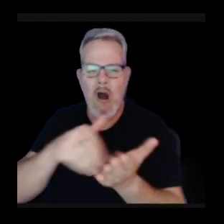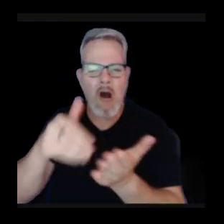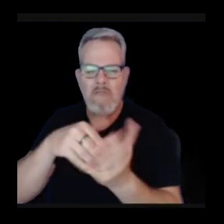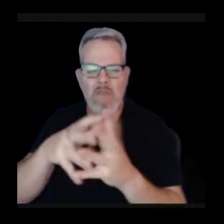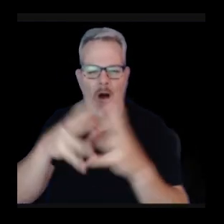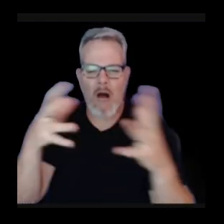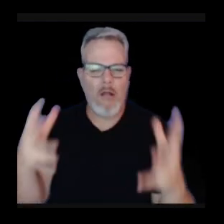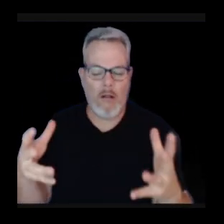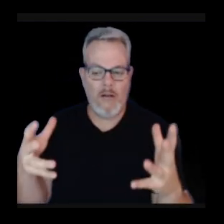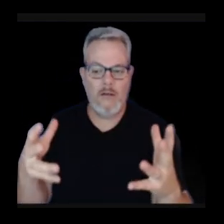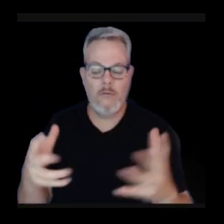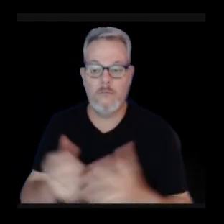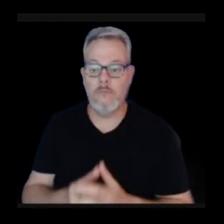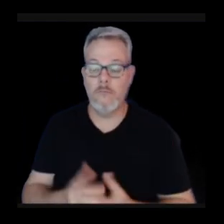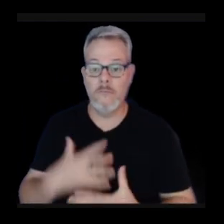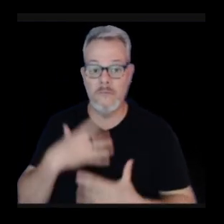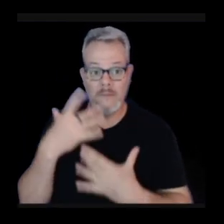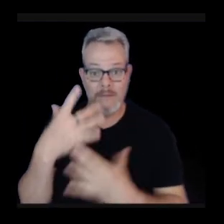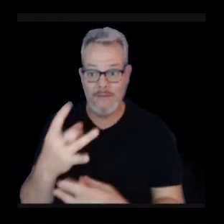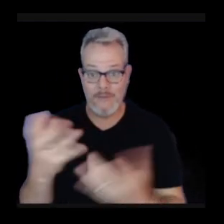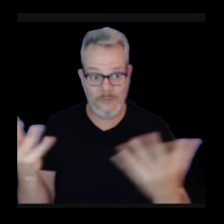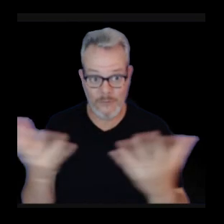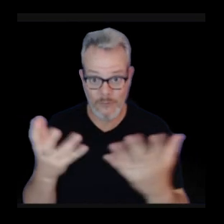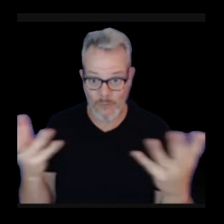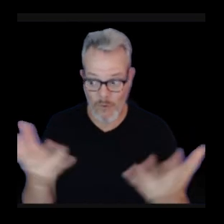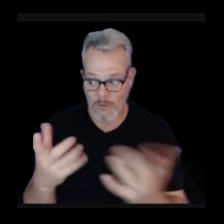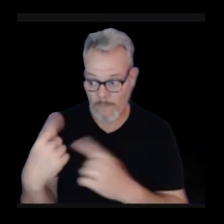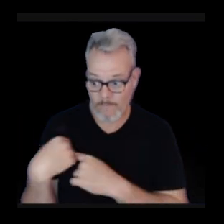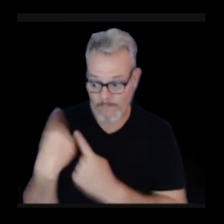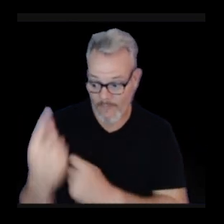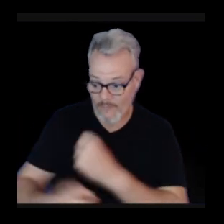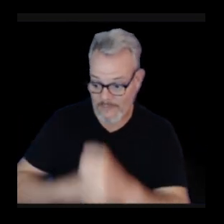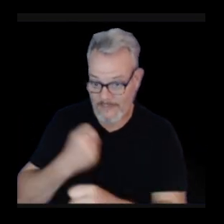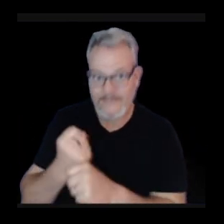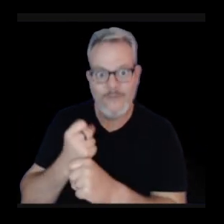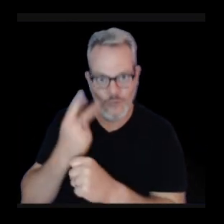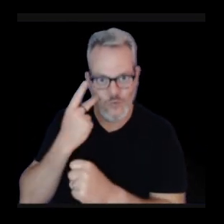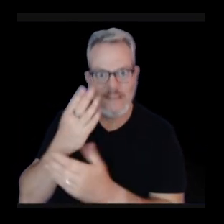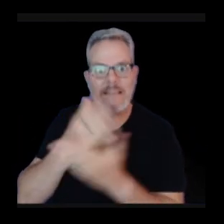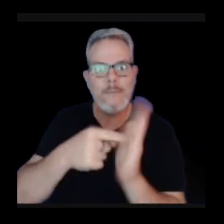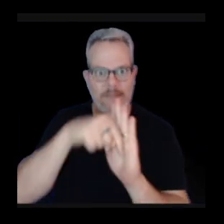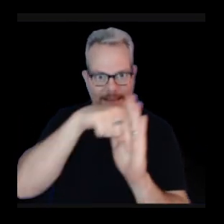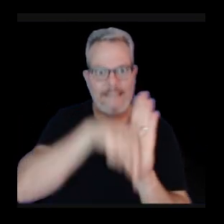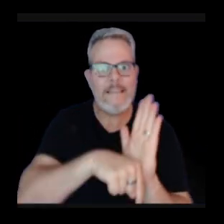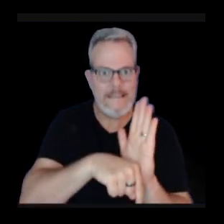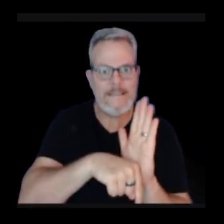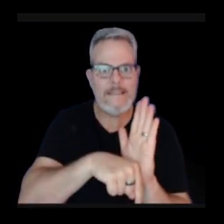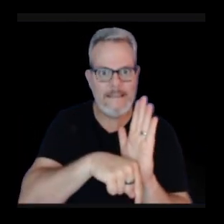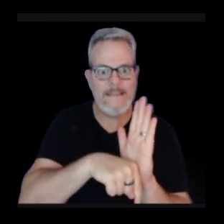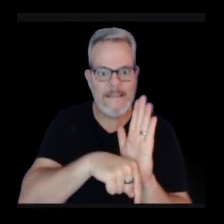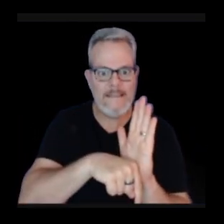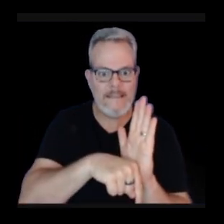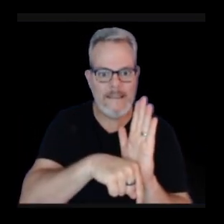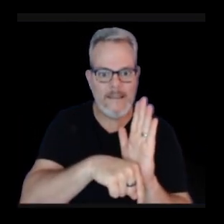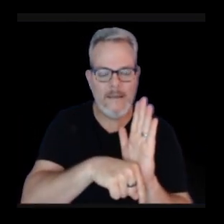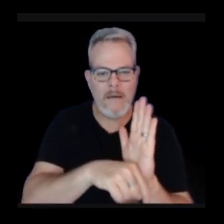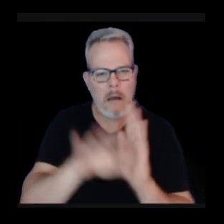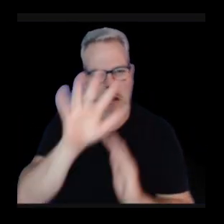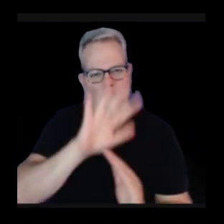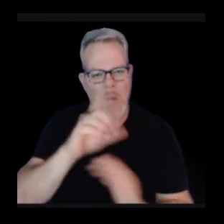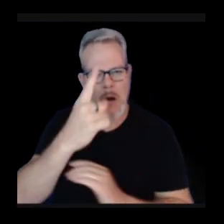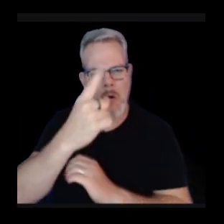So what's interesting in Mauna Loa is that over the last year, we've seen some of deeper earthquakes come in. A little less than a year ago,